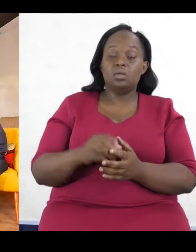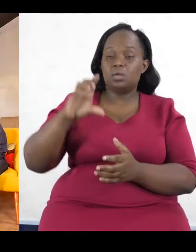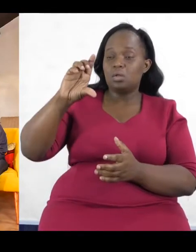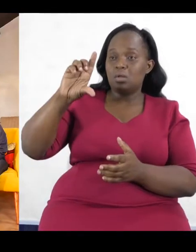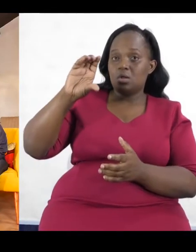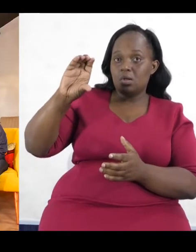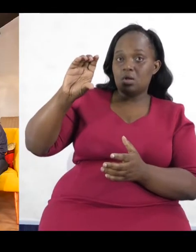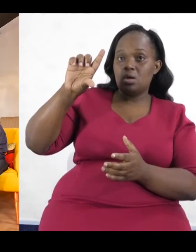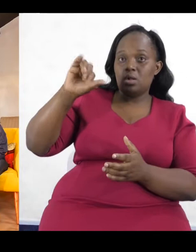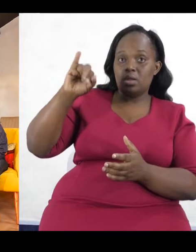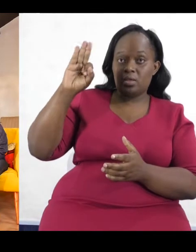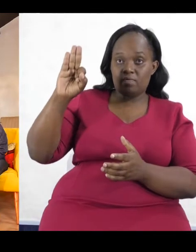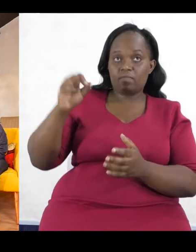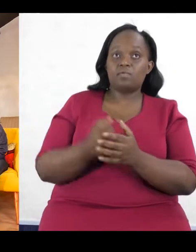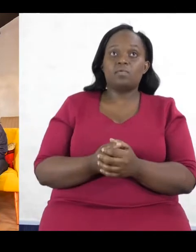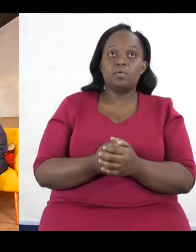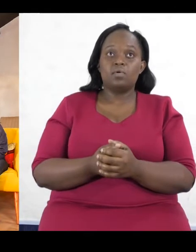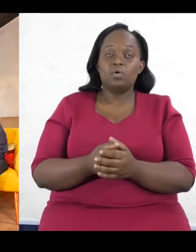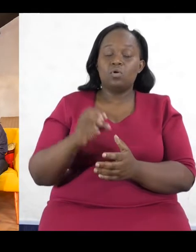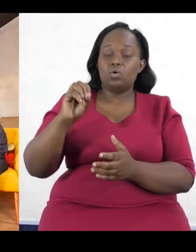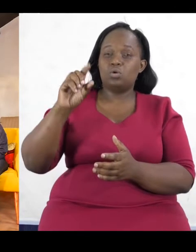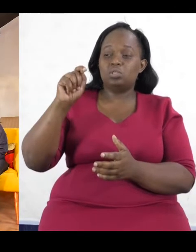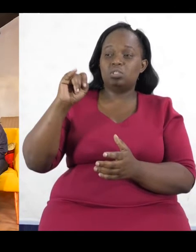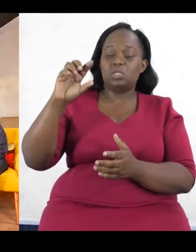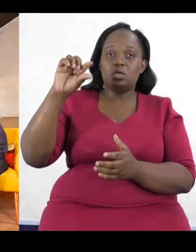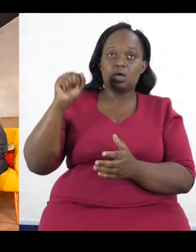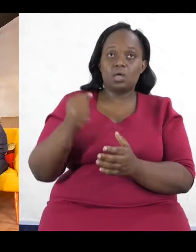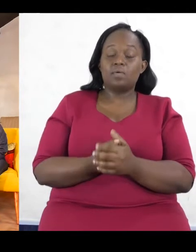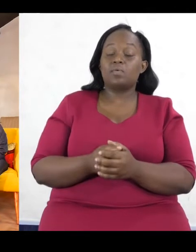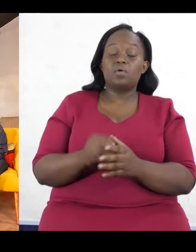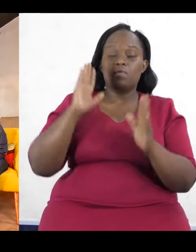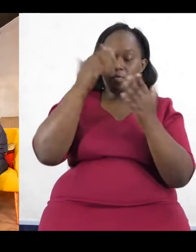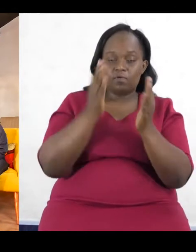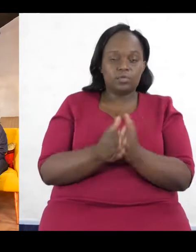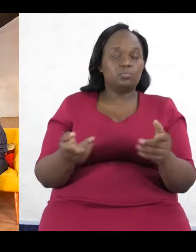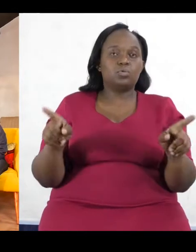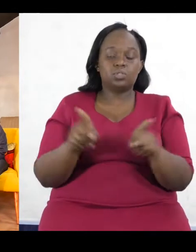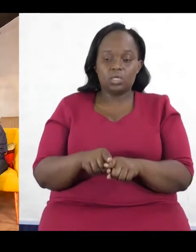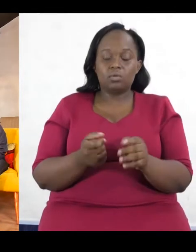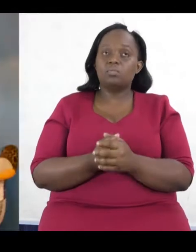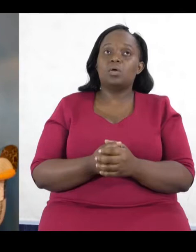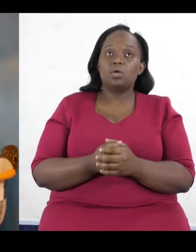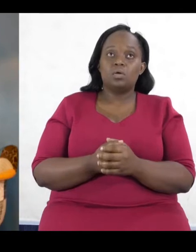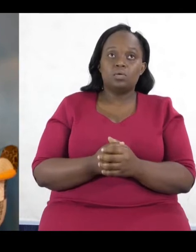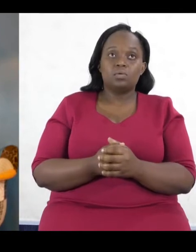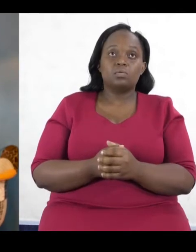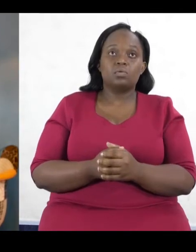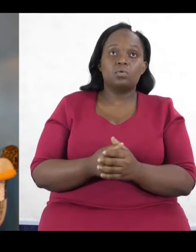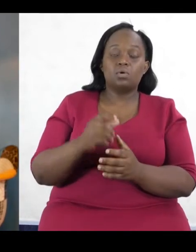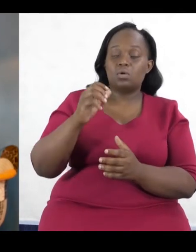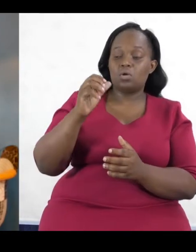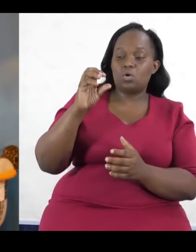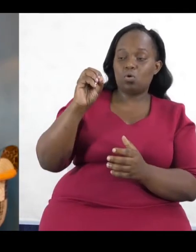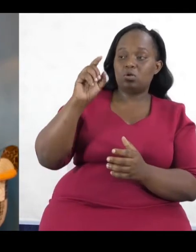my key platforms are Instagram. So, I'm at Cliff Ortega there. Twitter, I'm also at Cliff